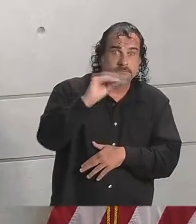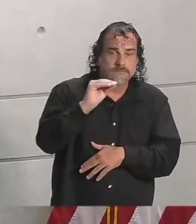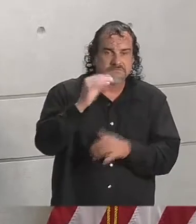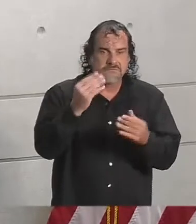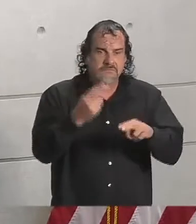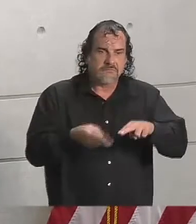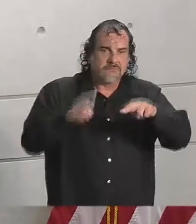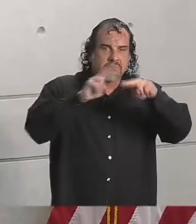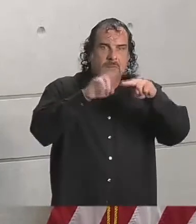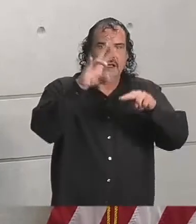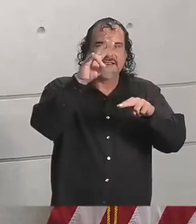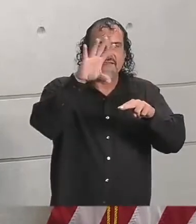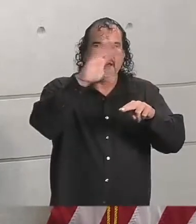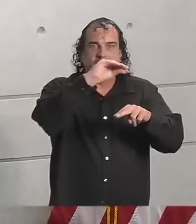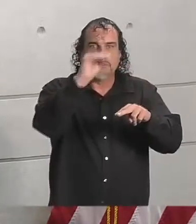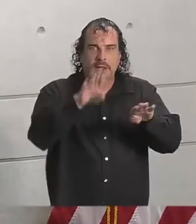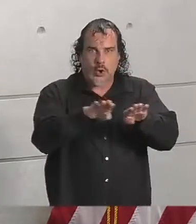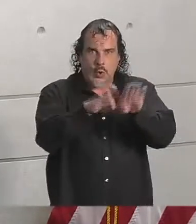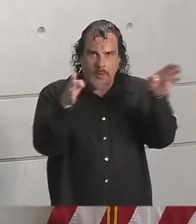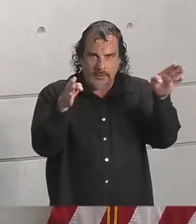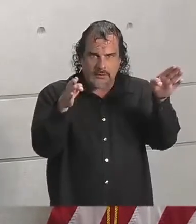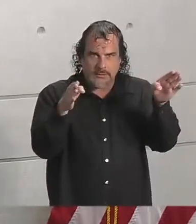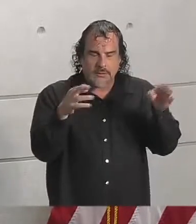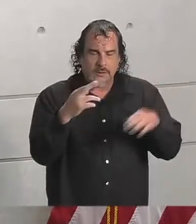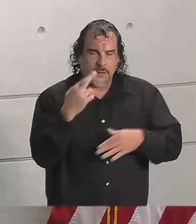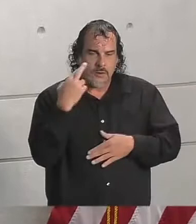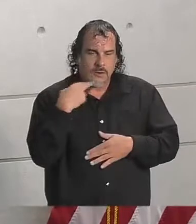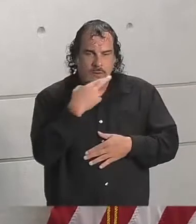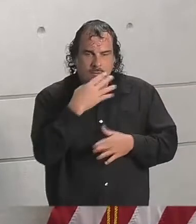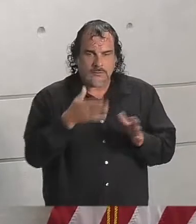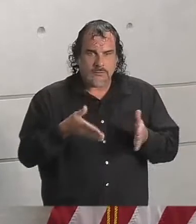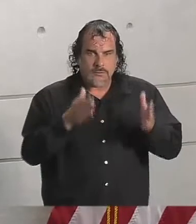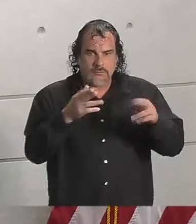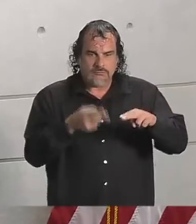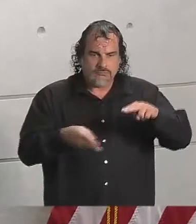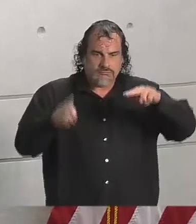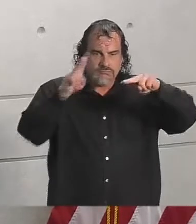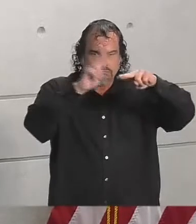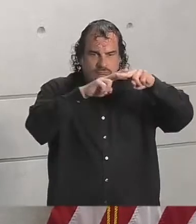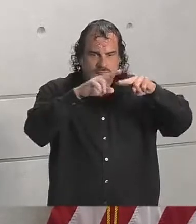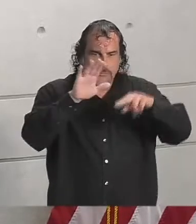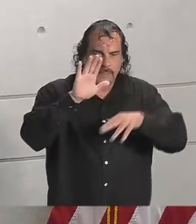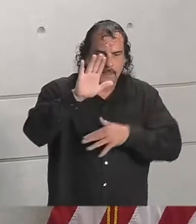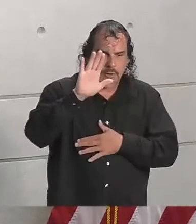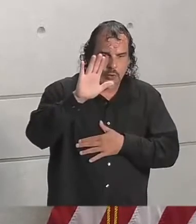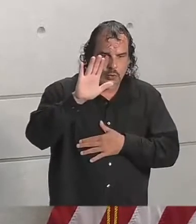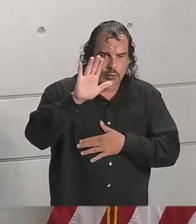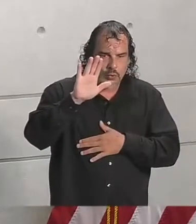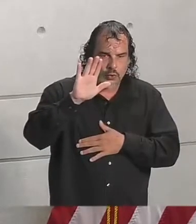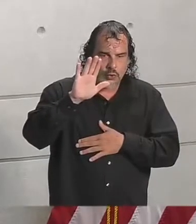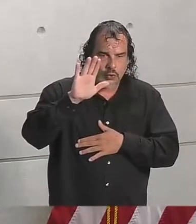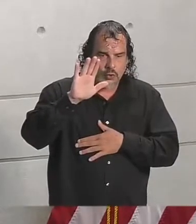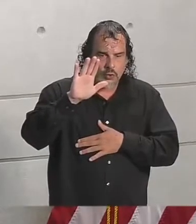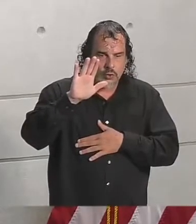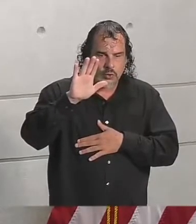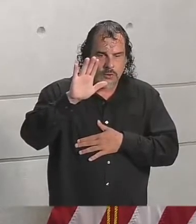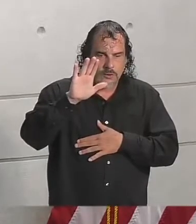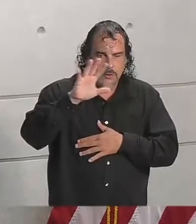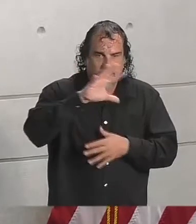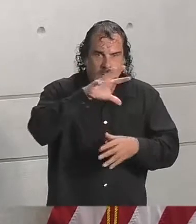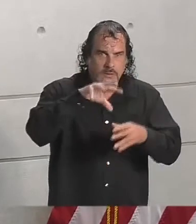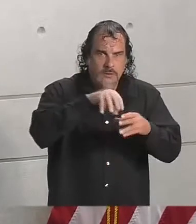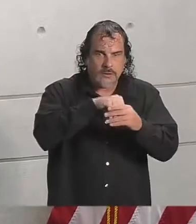75%. We allowed restaurants to increase their total